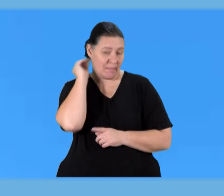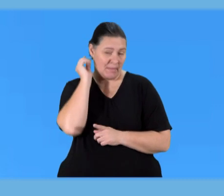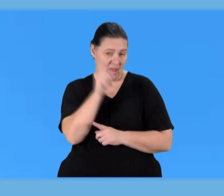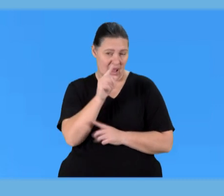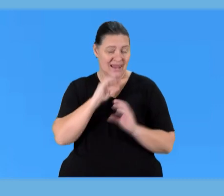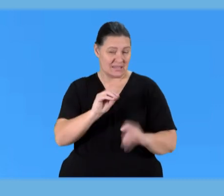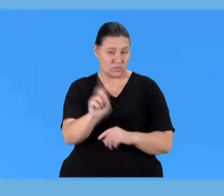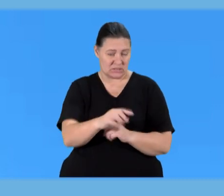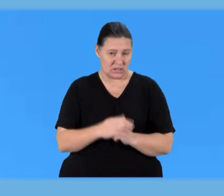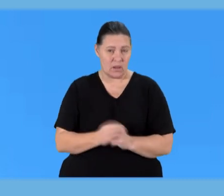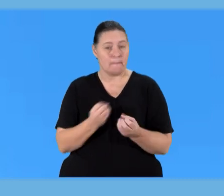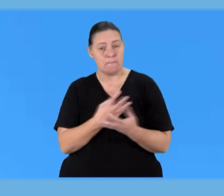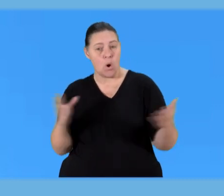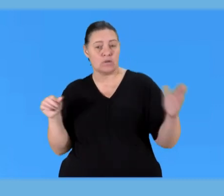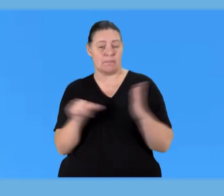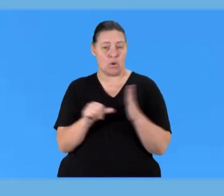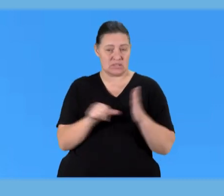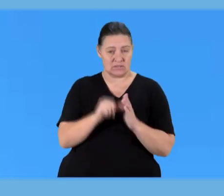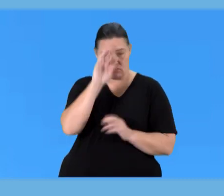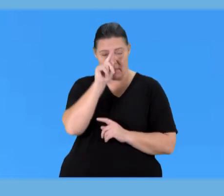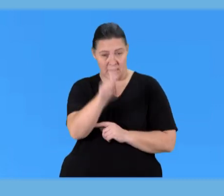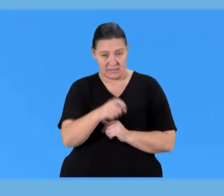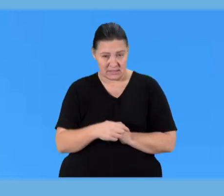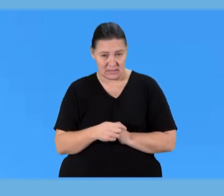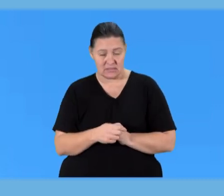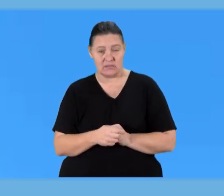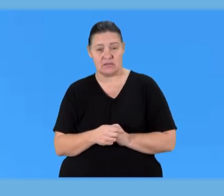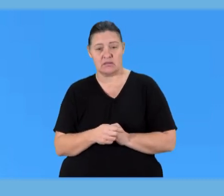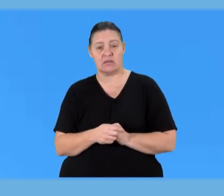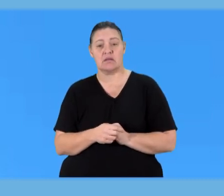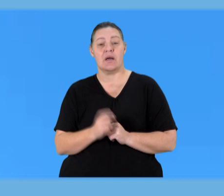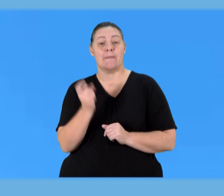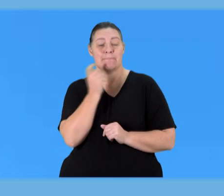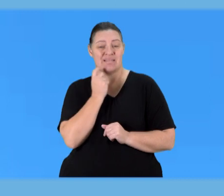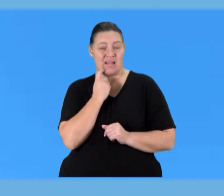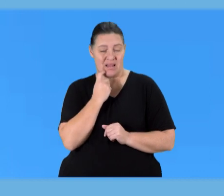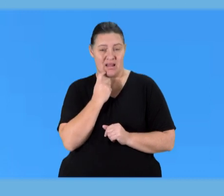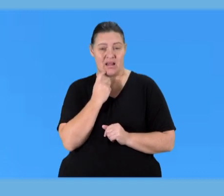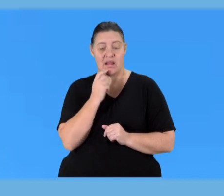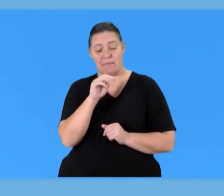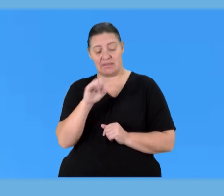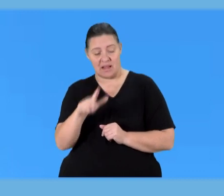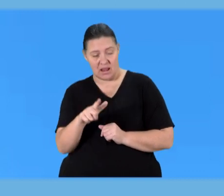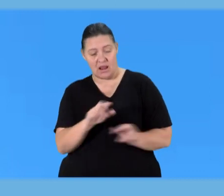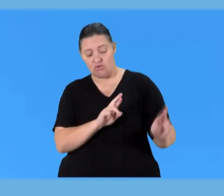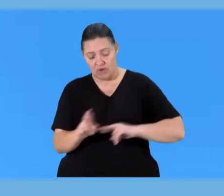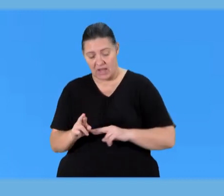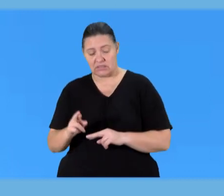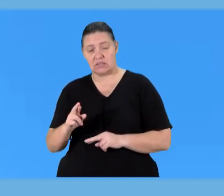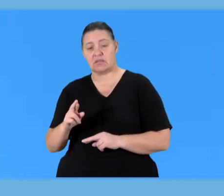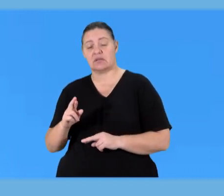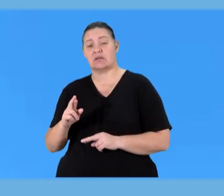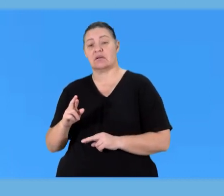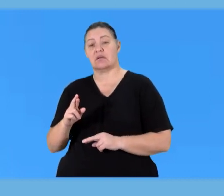remember about this lesson is that the most important things that you need to remember that number one metals that are reacting with oxygen they will